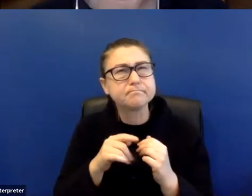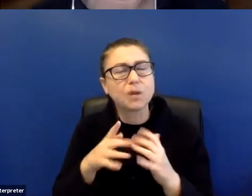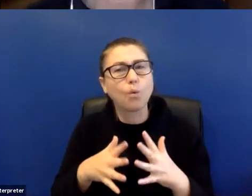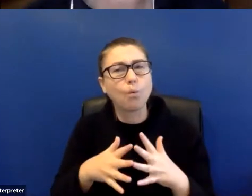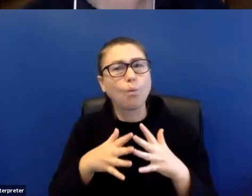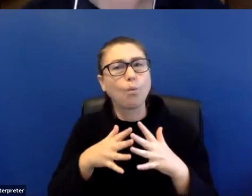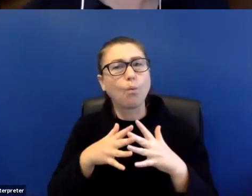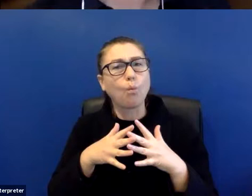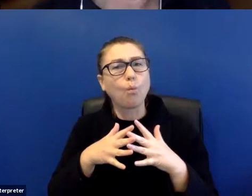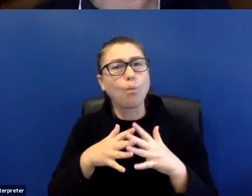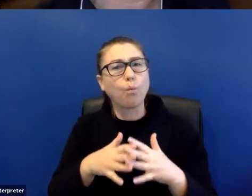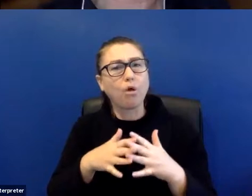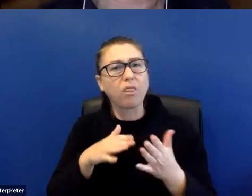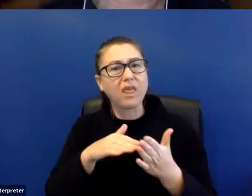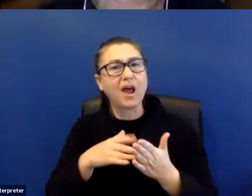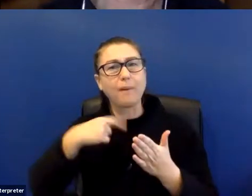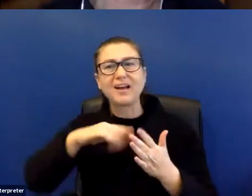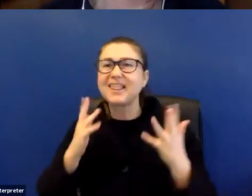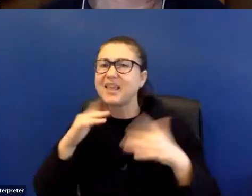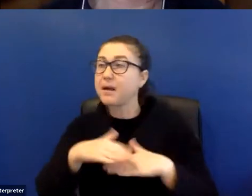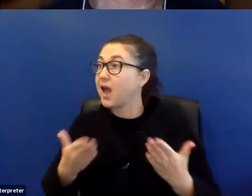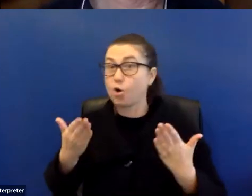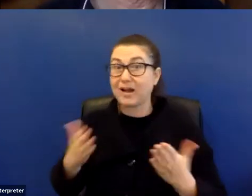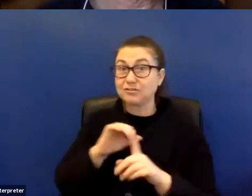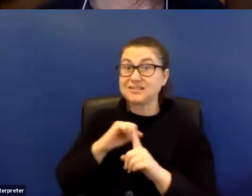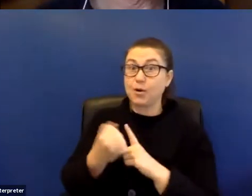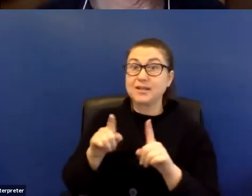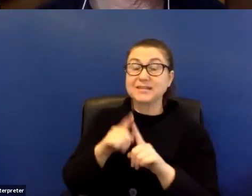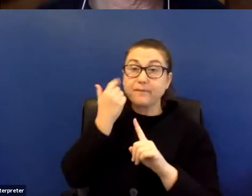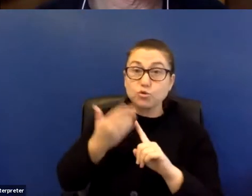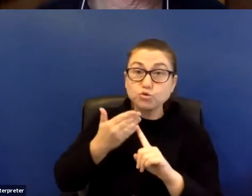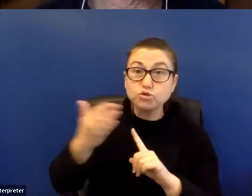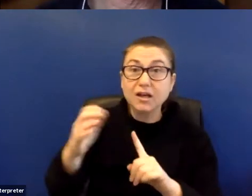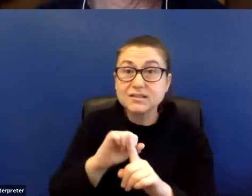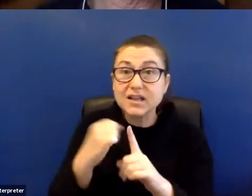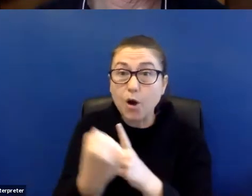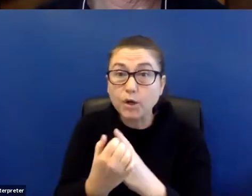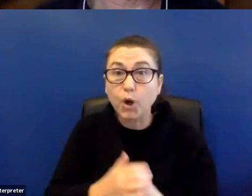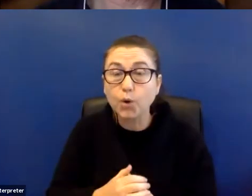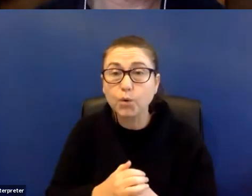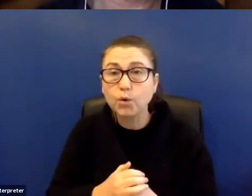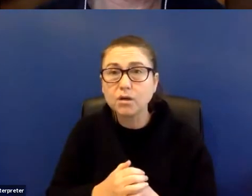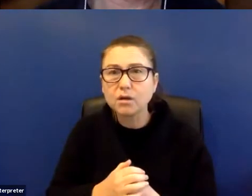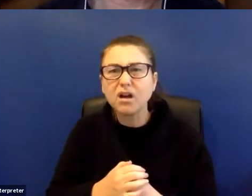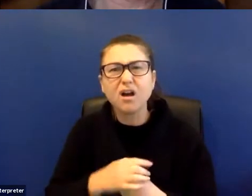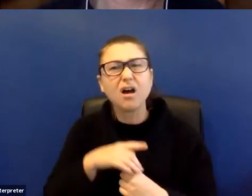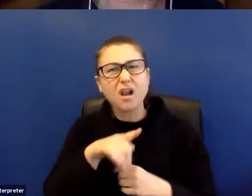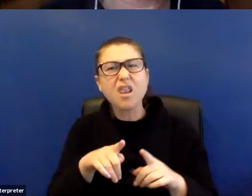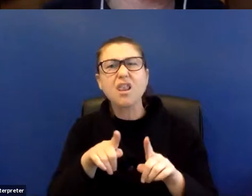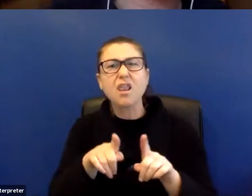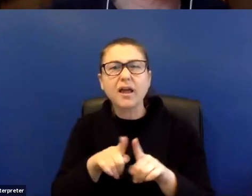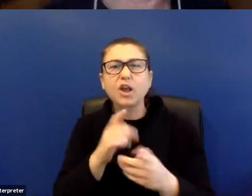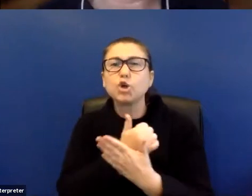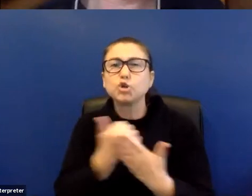current and future scenarios. So this idea that we use those binaries of